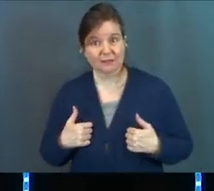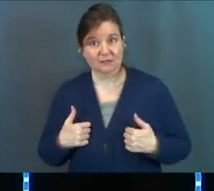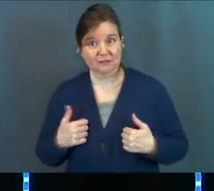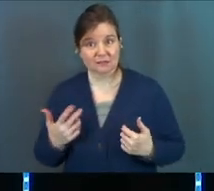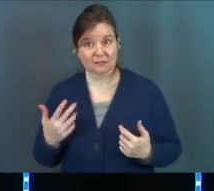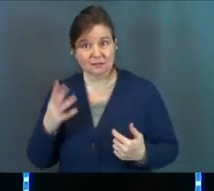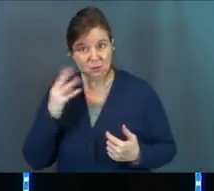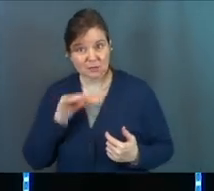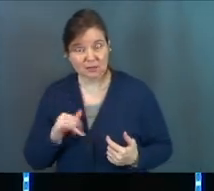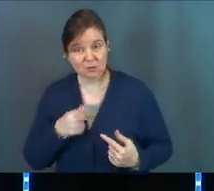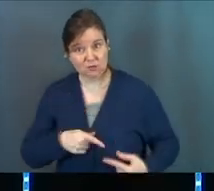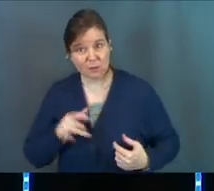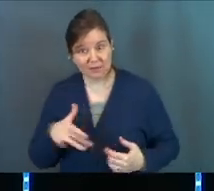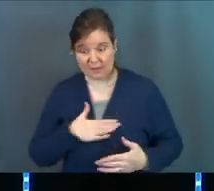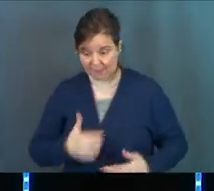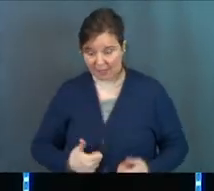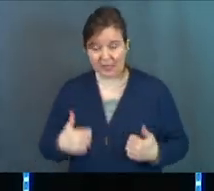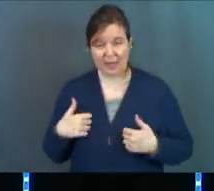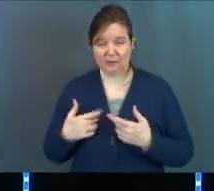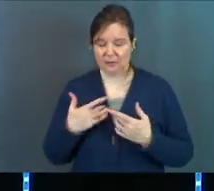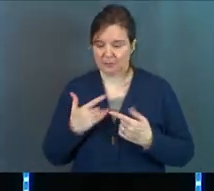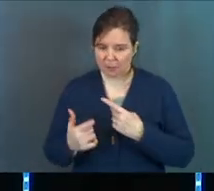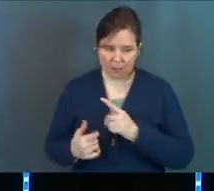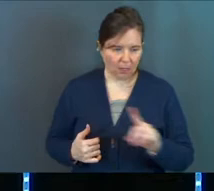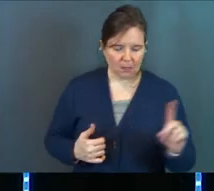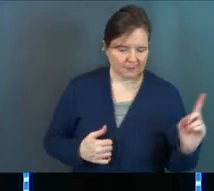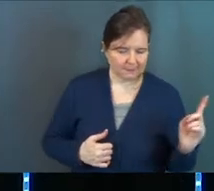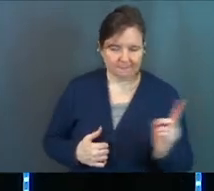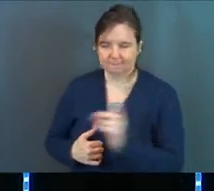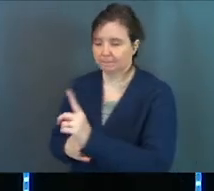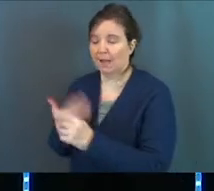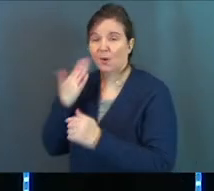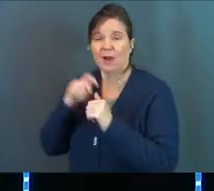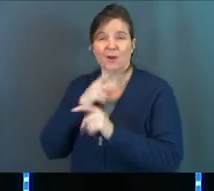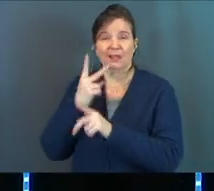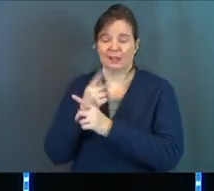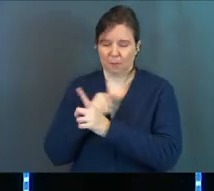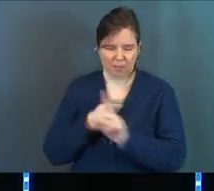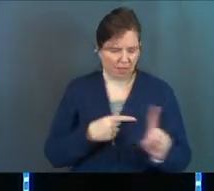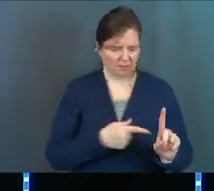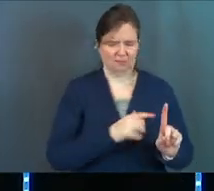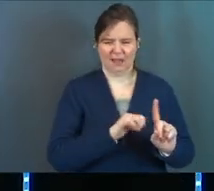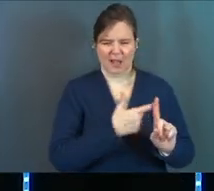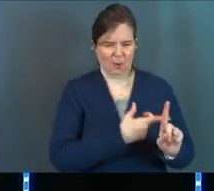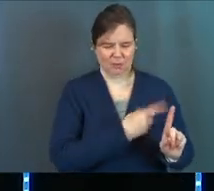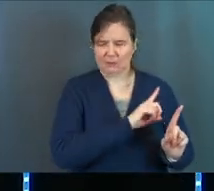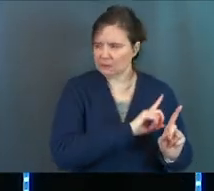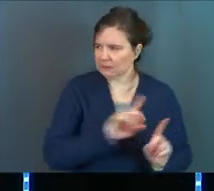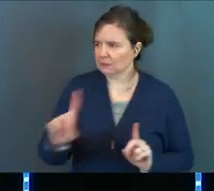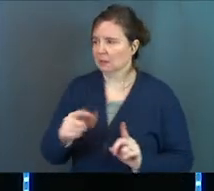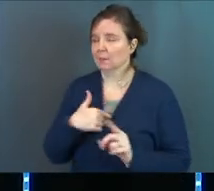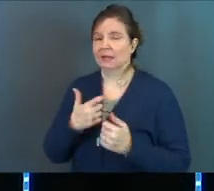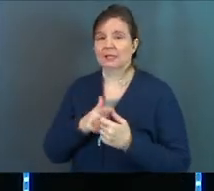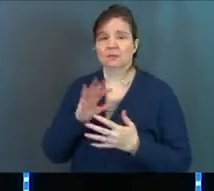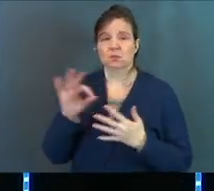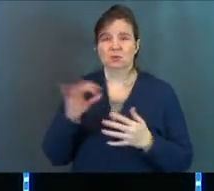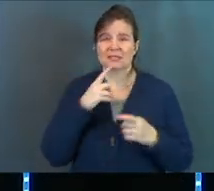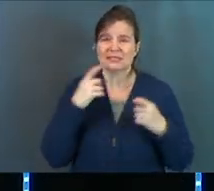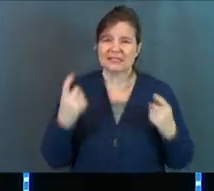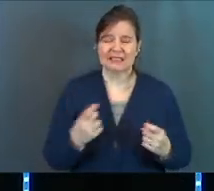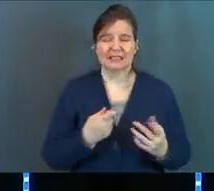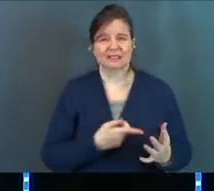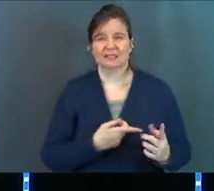Anybody else in here? That's my life. And I don't know how I keep getting to this place, but I keep choosing